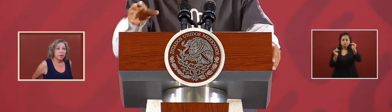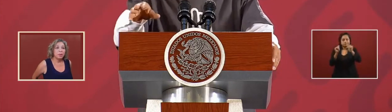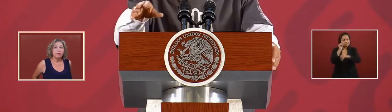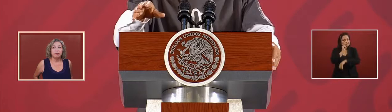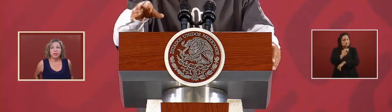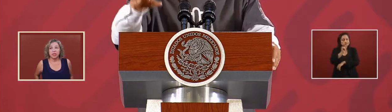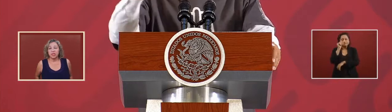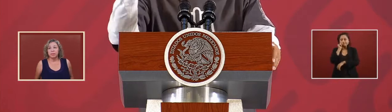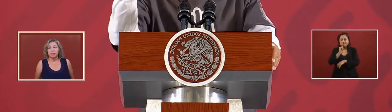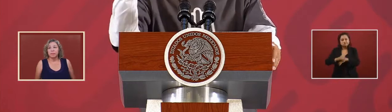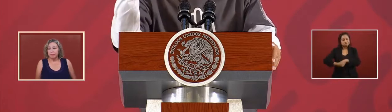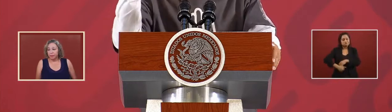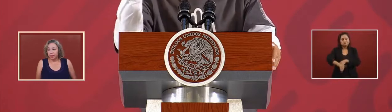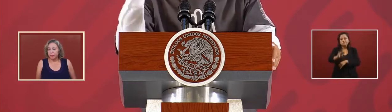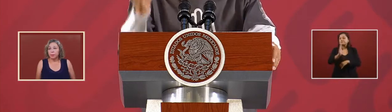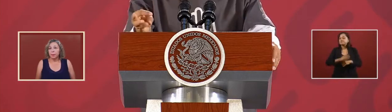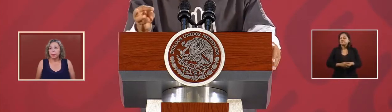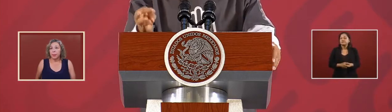above inflation